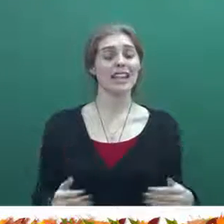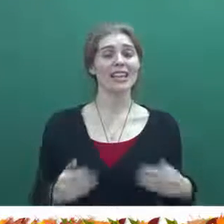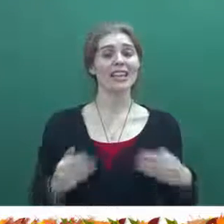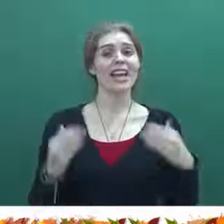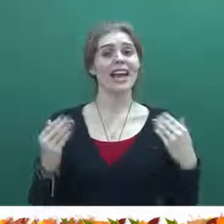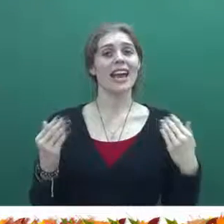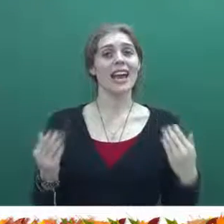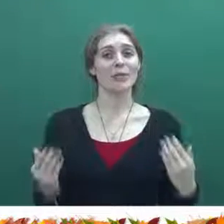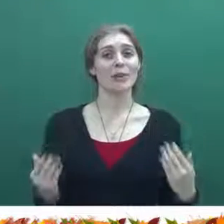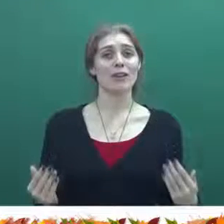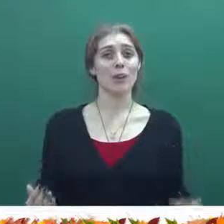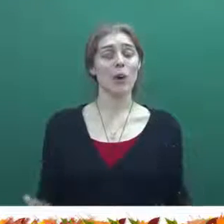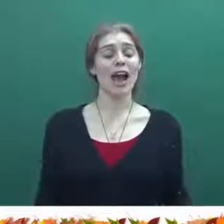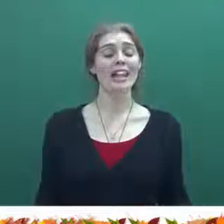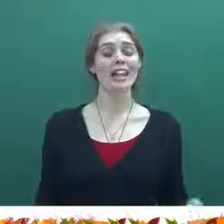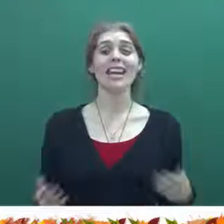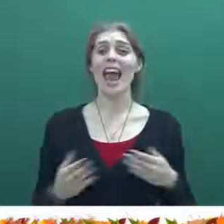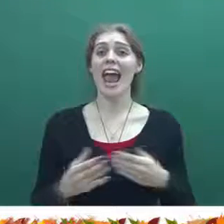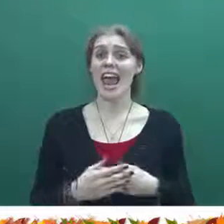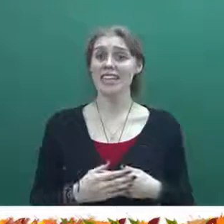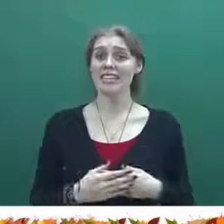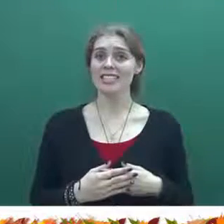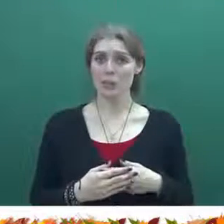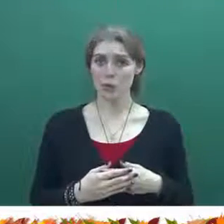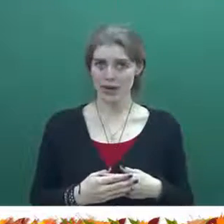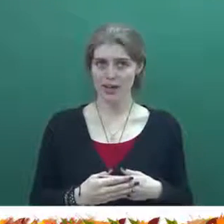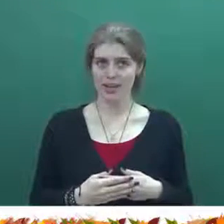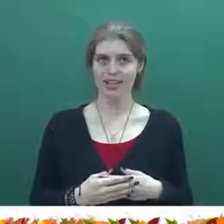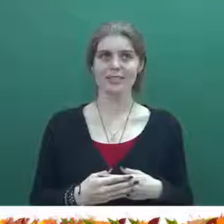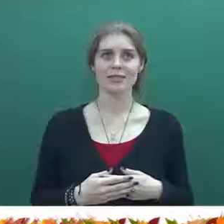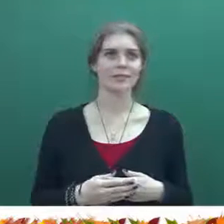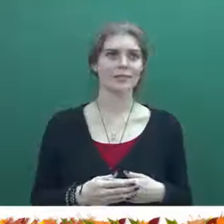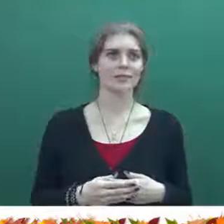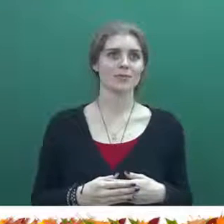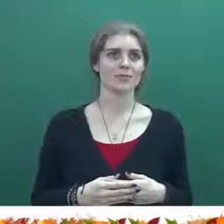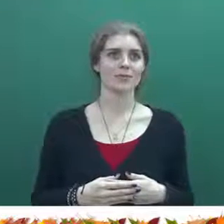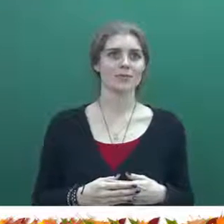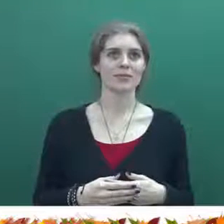python can move quietly and quickly.